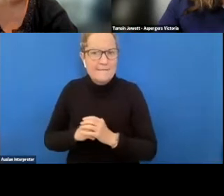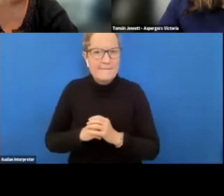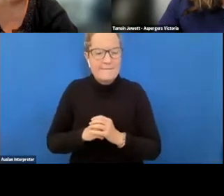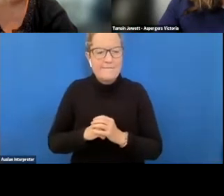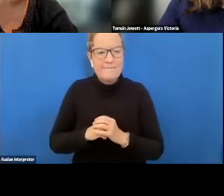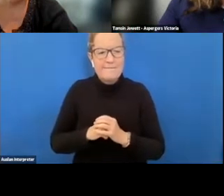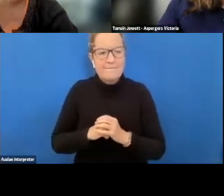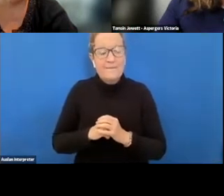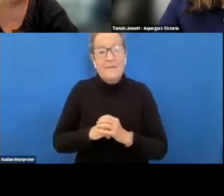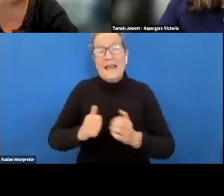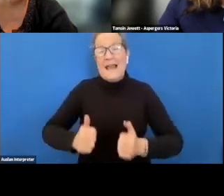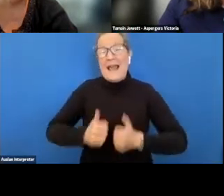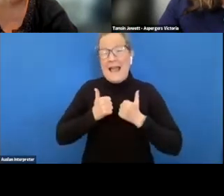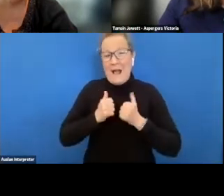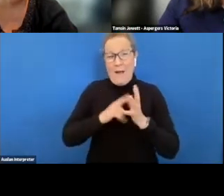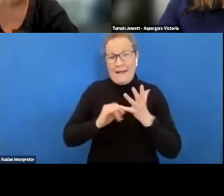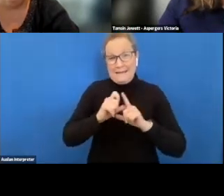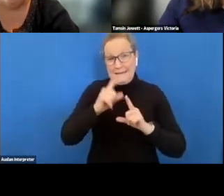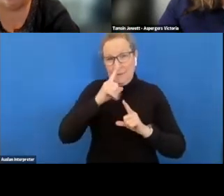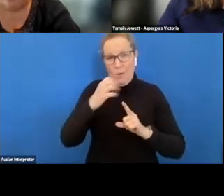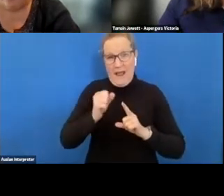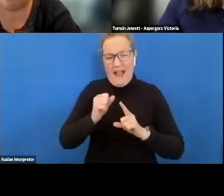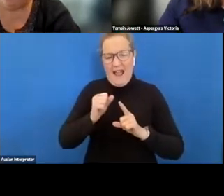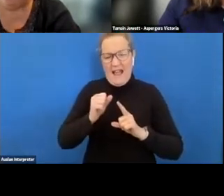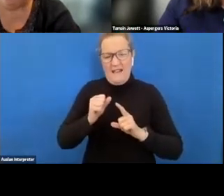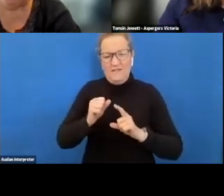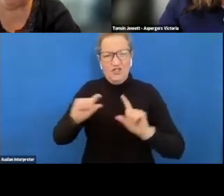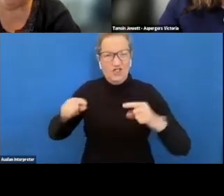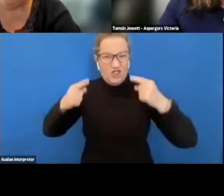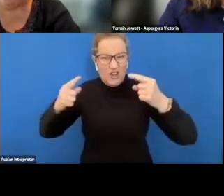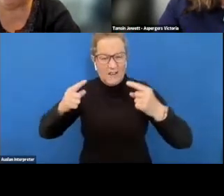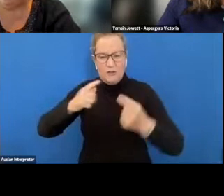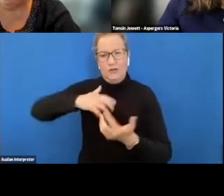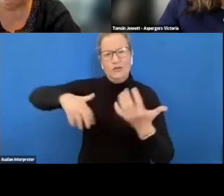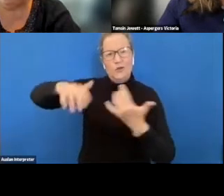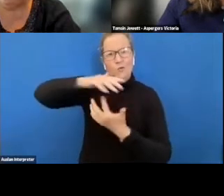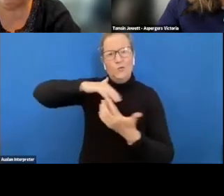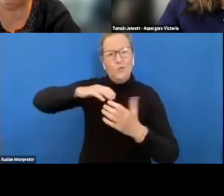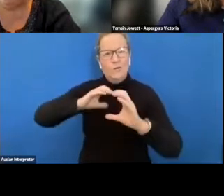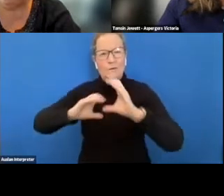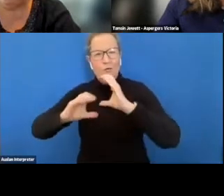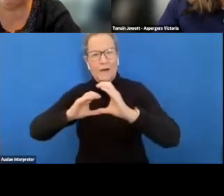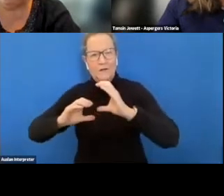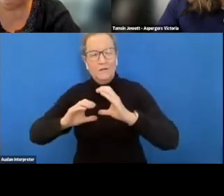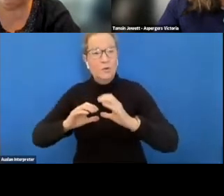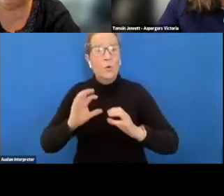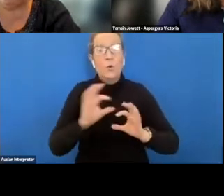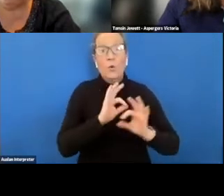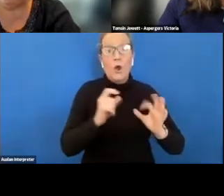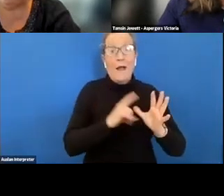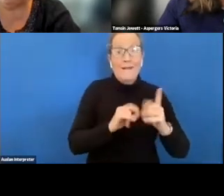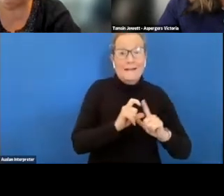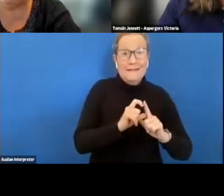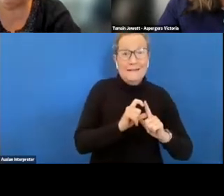for our autistics is social communication non-autistics don't understand autistics